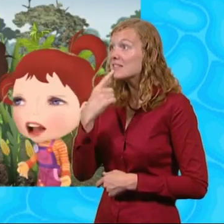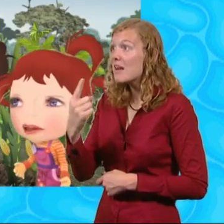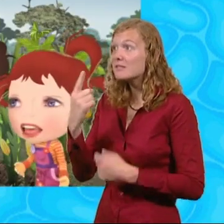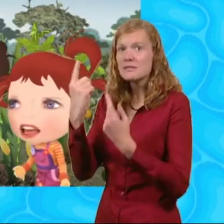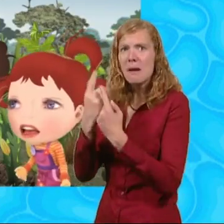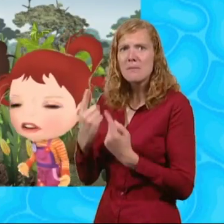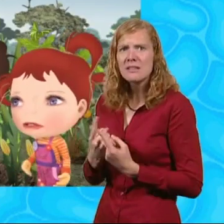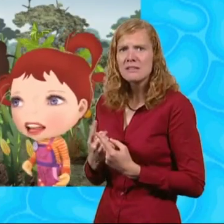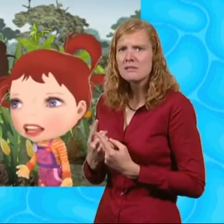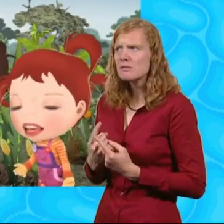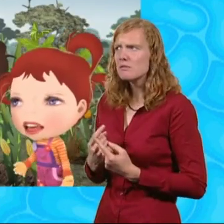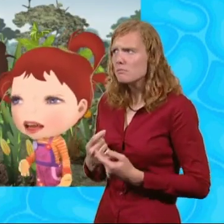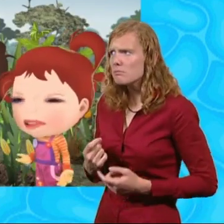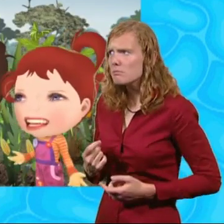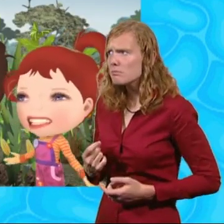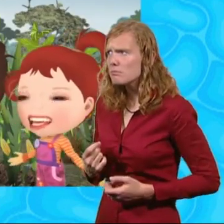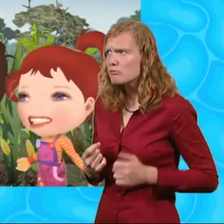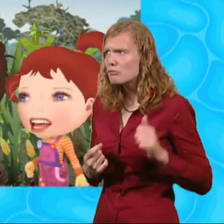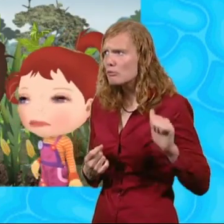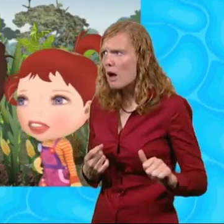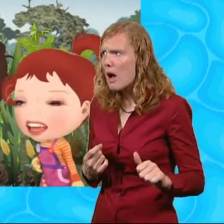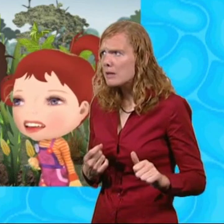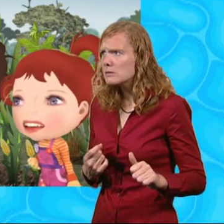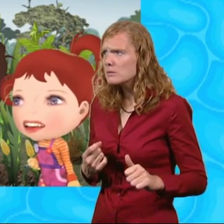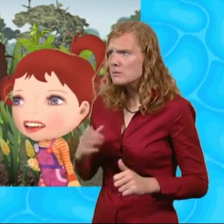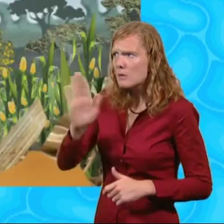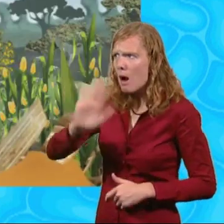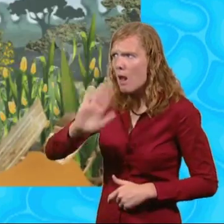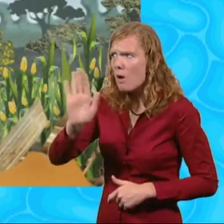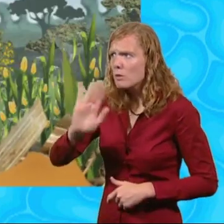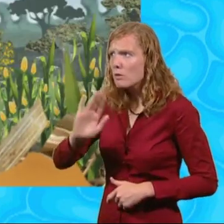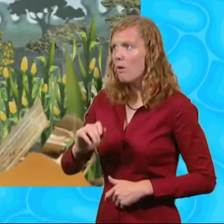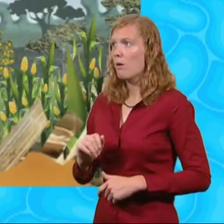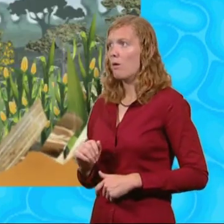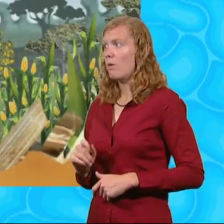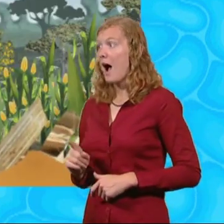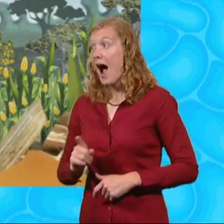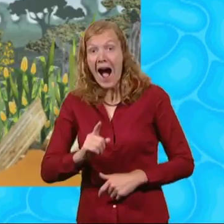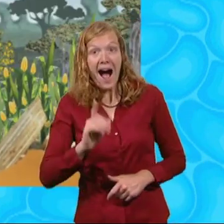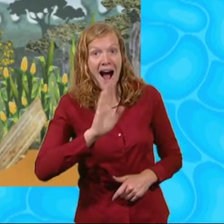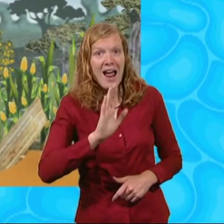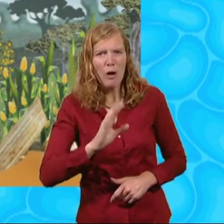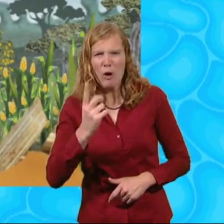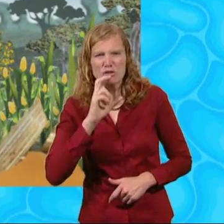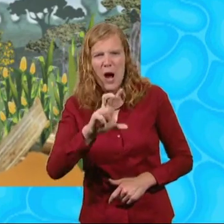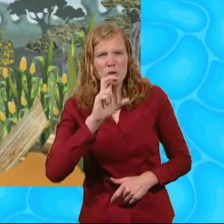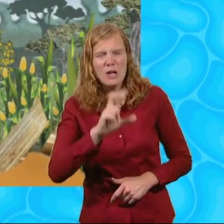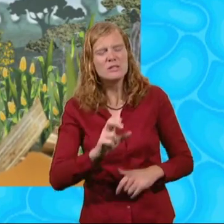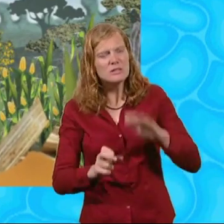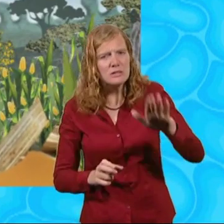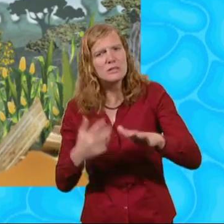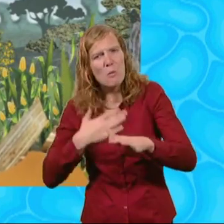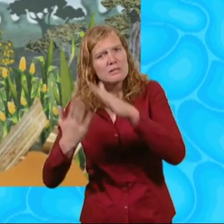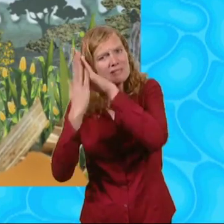Grubby, really, please say something. Who's shouting? I